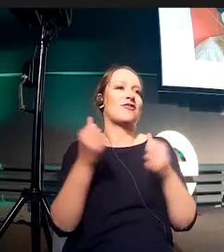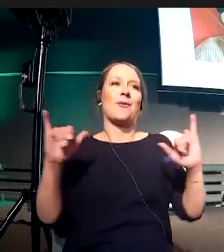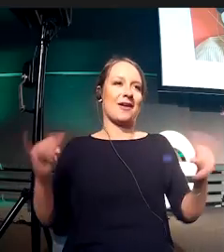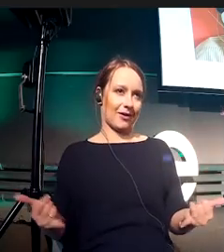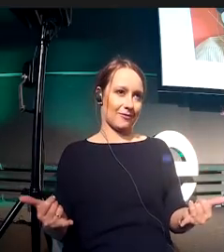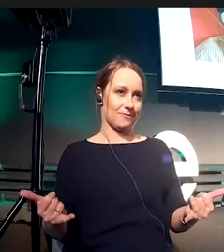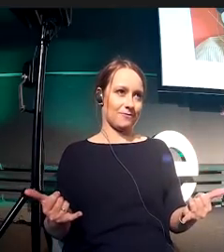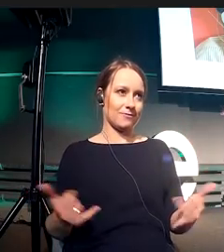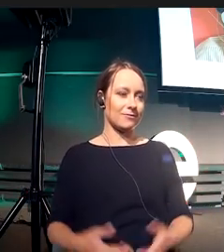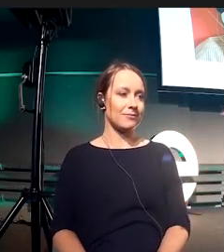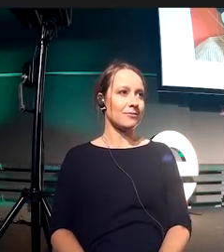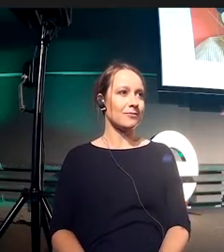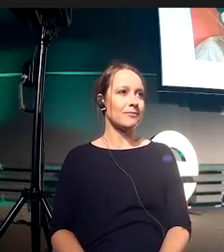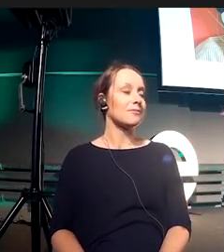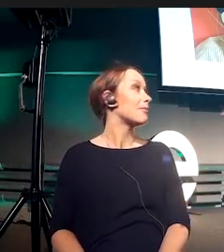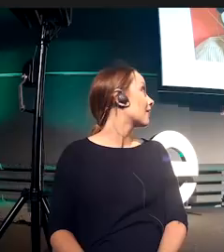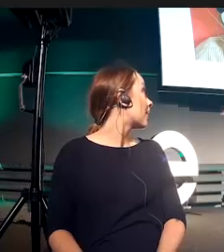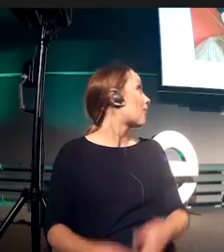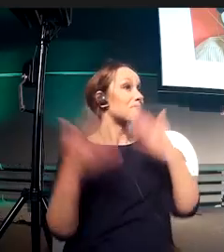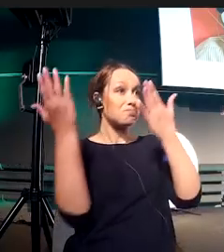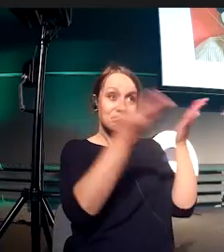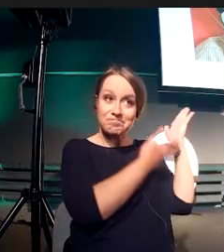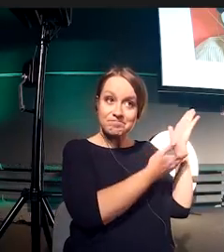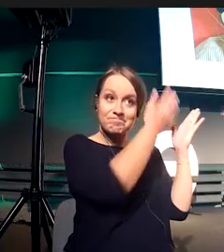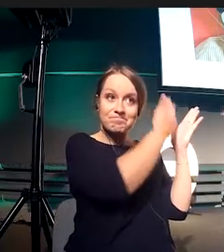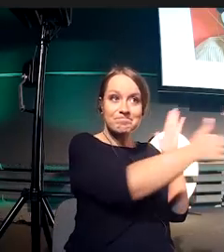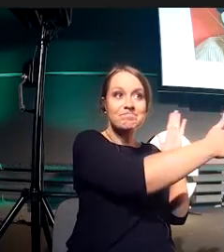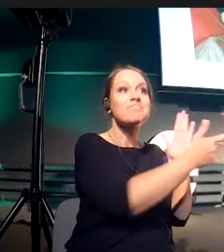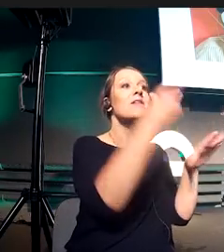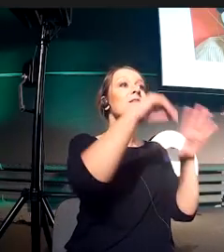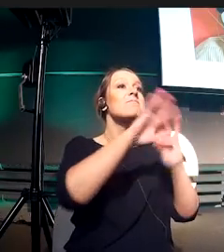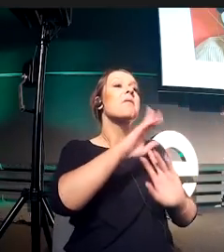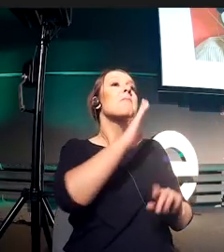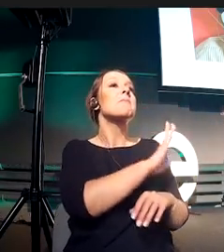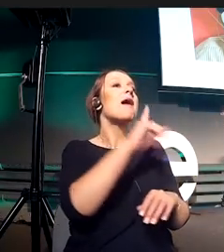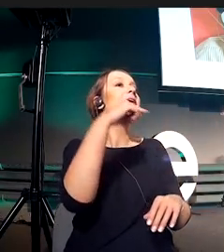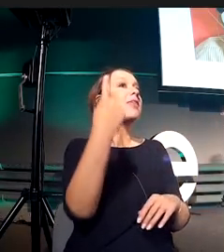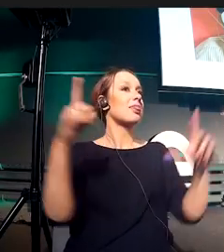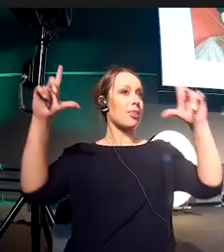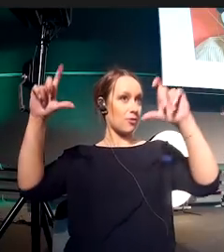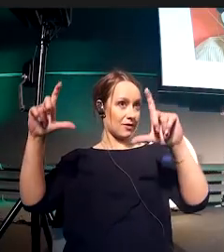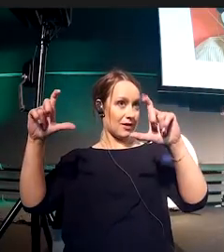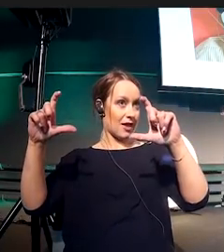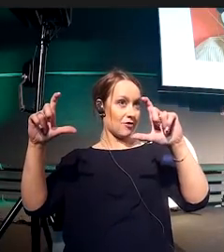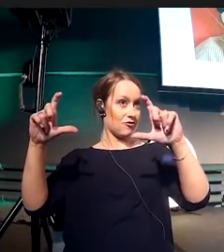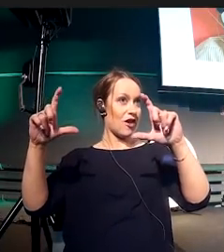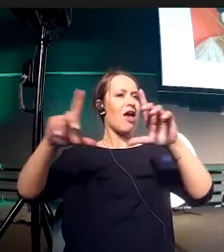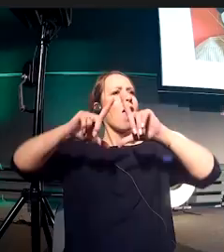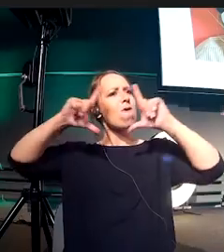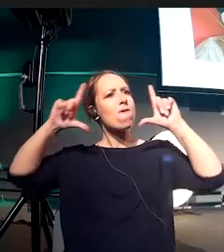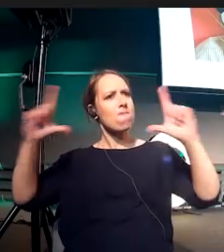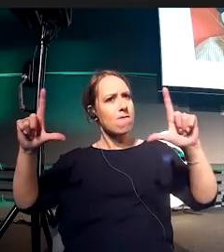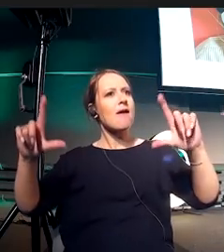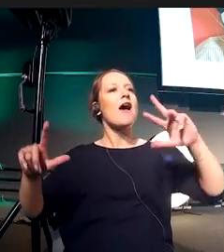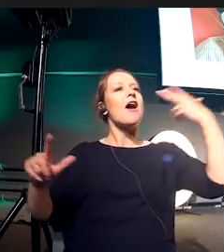This slide is made up of a photo and three thumbnails. The photo is relevant to the slide, so we'll